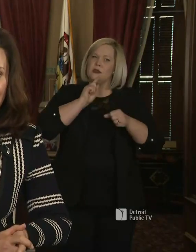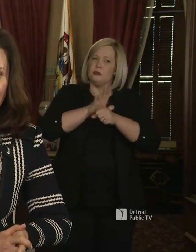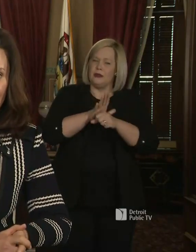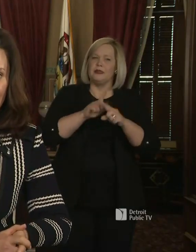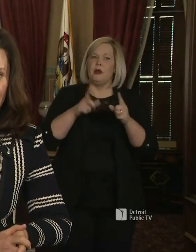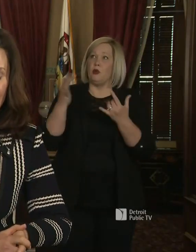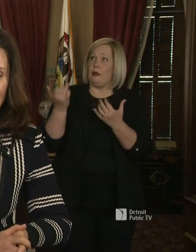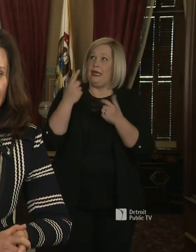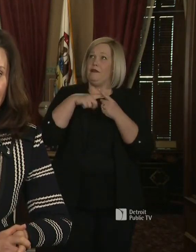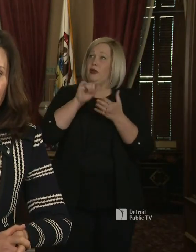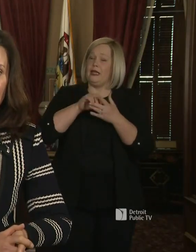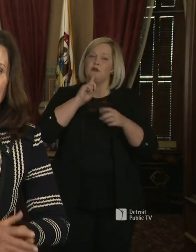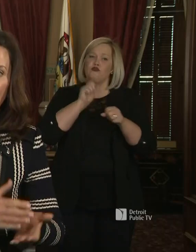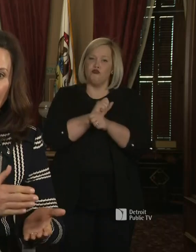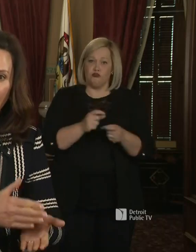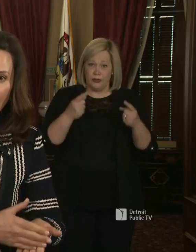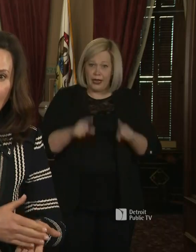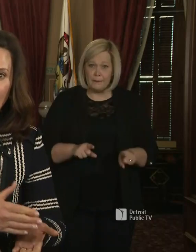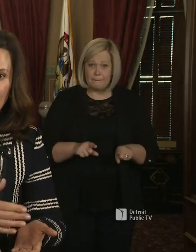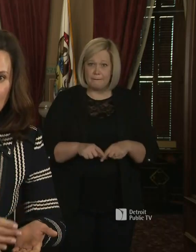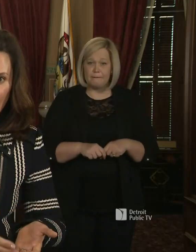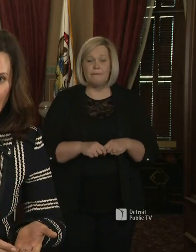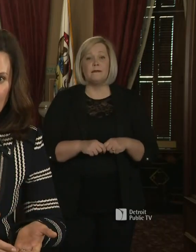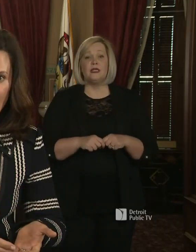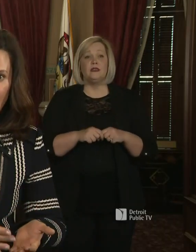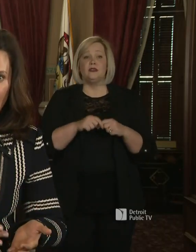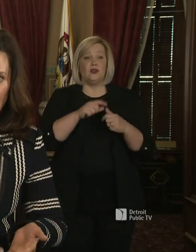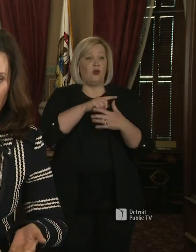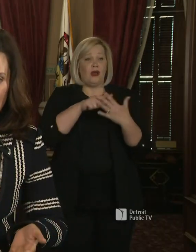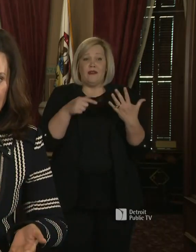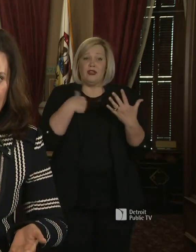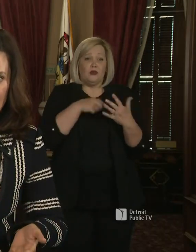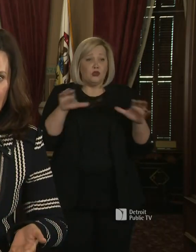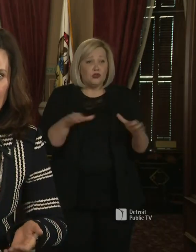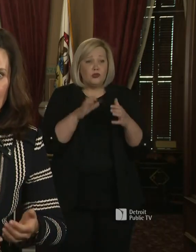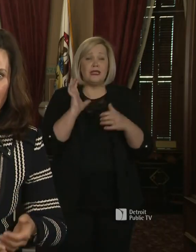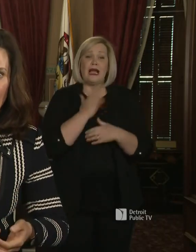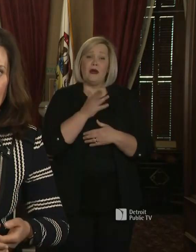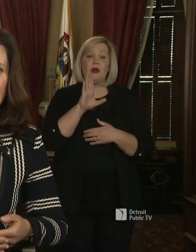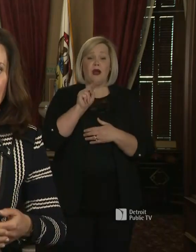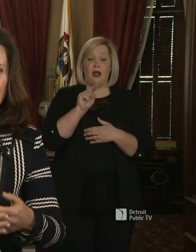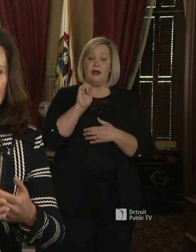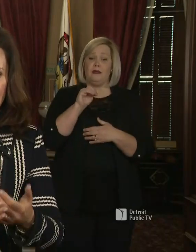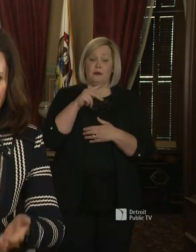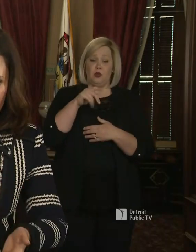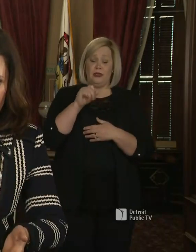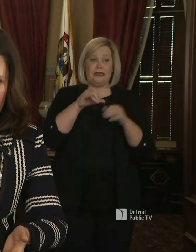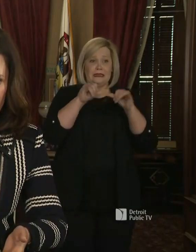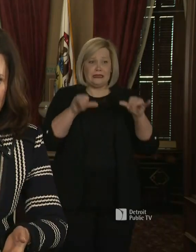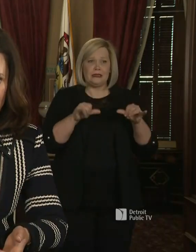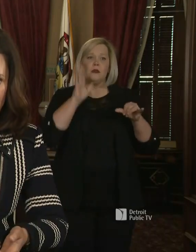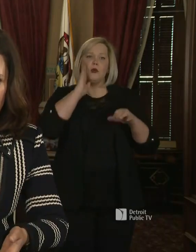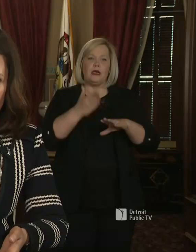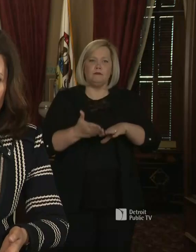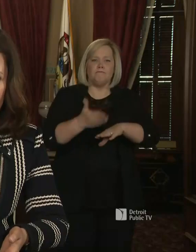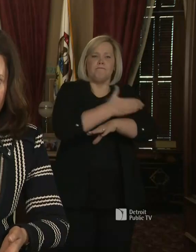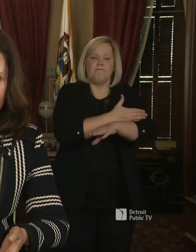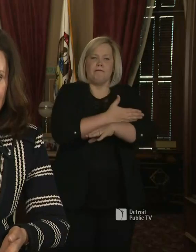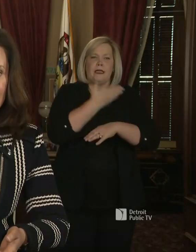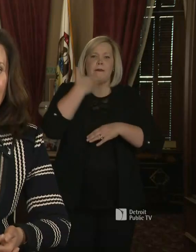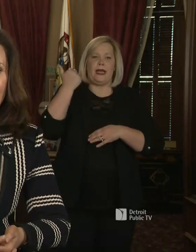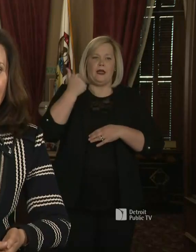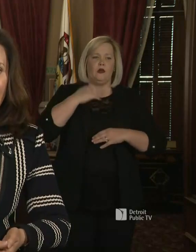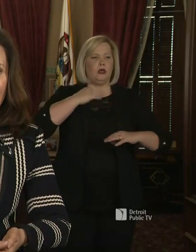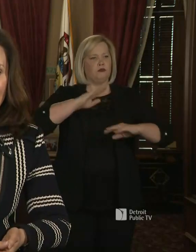authority to make it a reality. So on all of these fronts our unemployment system is going to be much better able to meet your